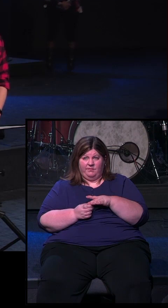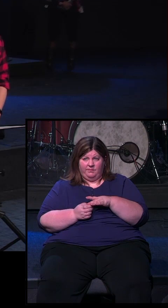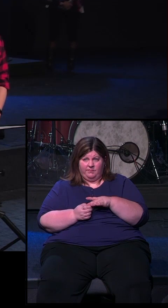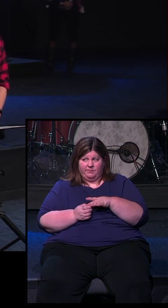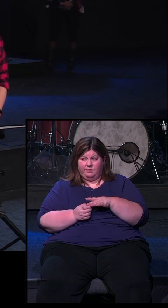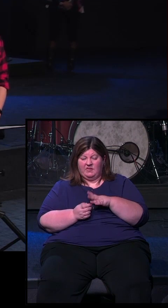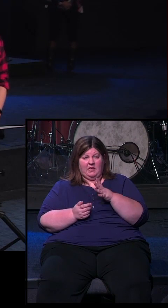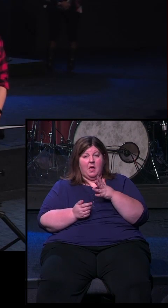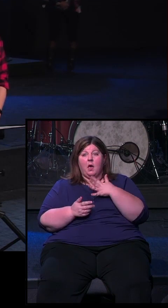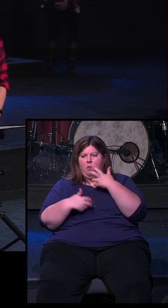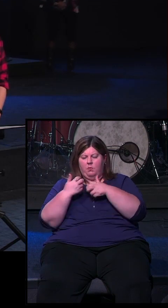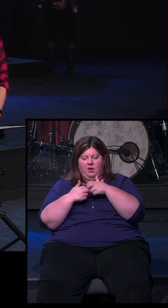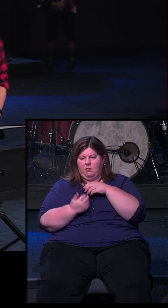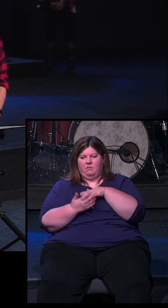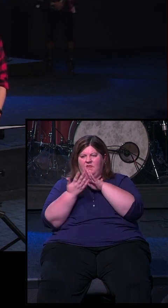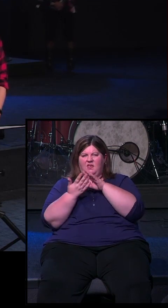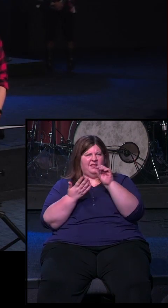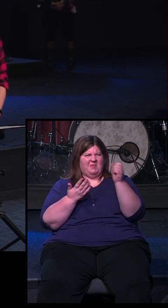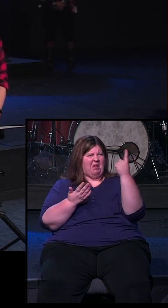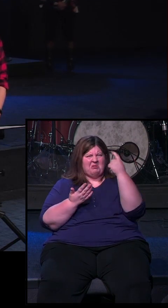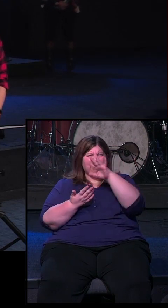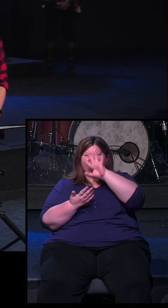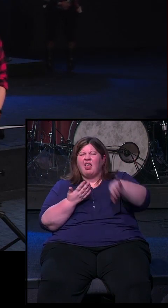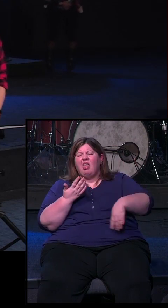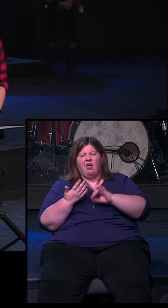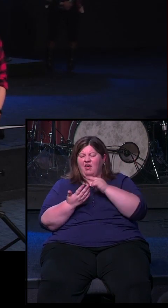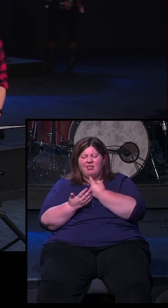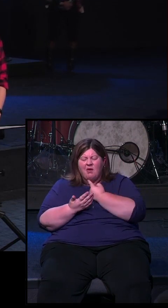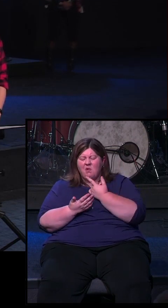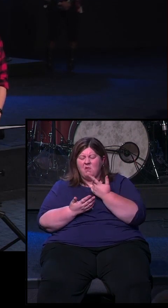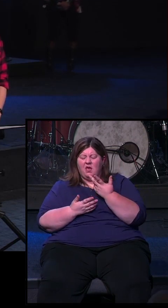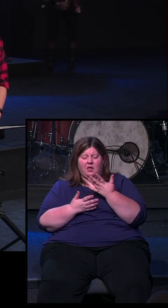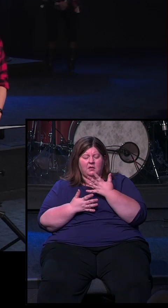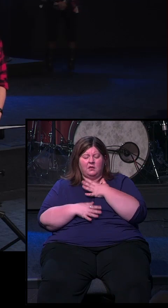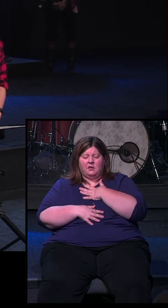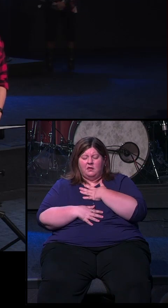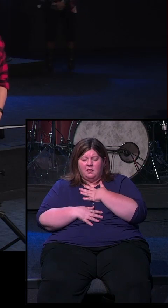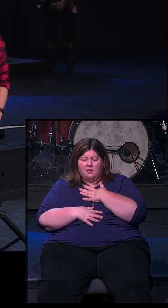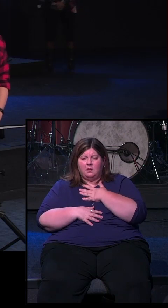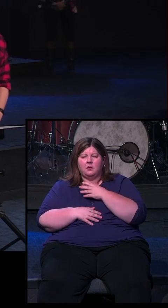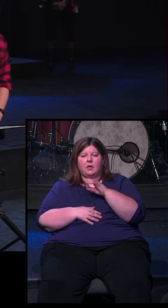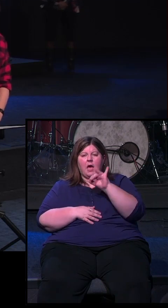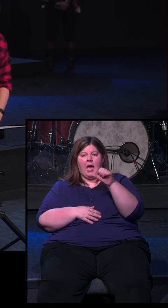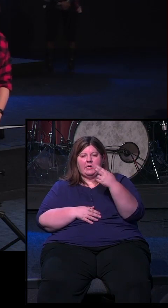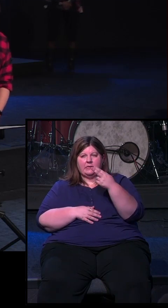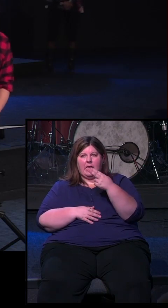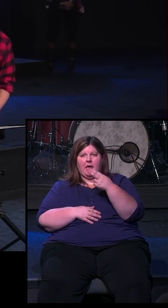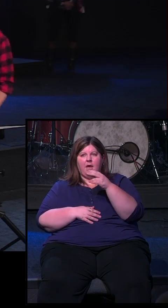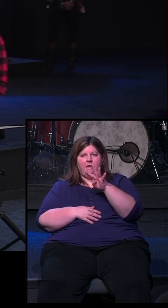I'm the only one facing this problem. Nobody else gets it. Nobody else understands. You just feel like you're by yourself. This is Isaiah 43.